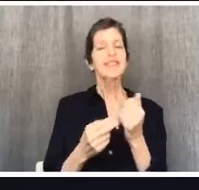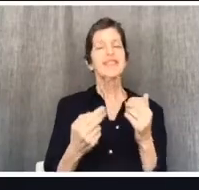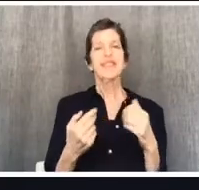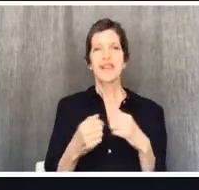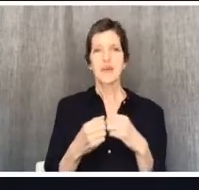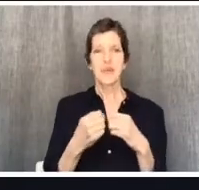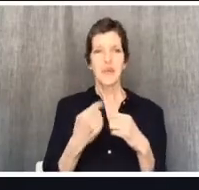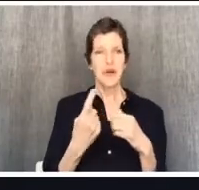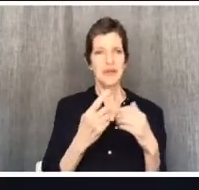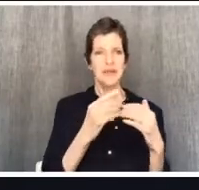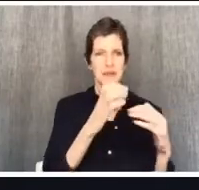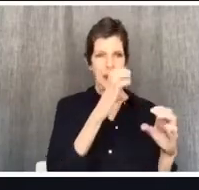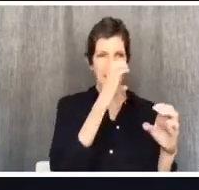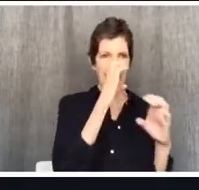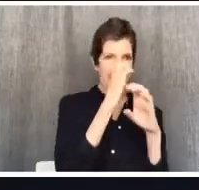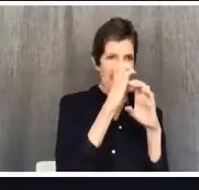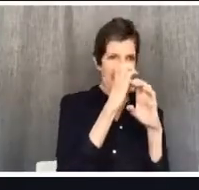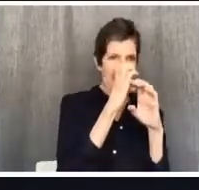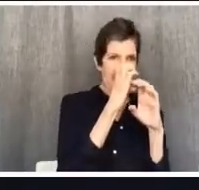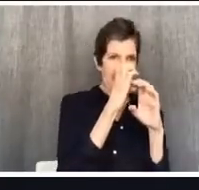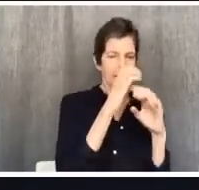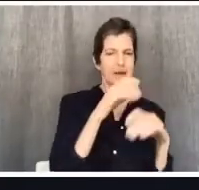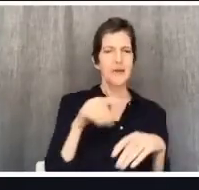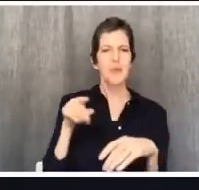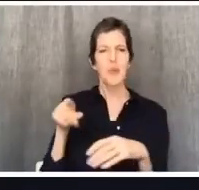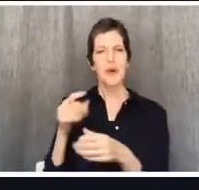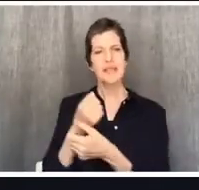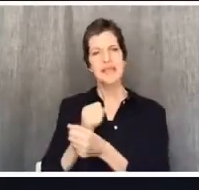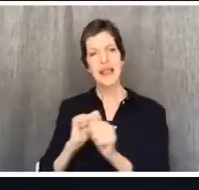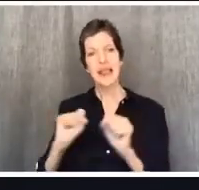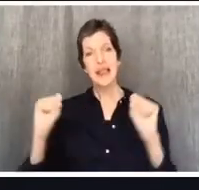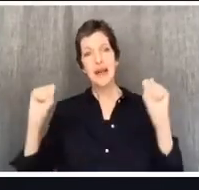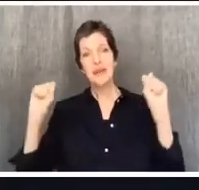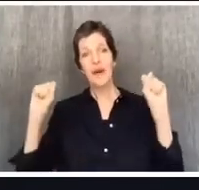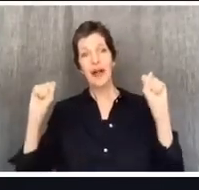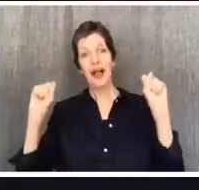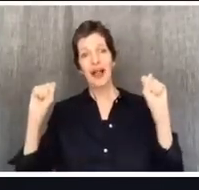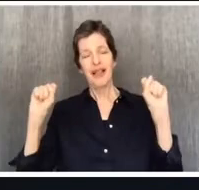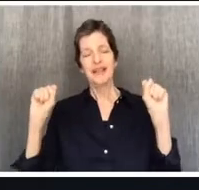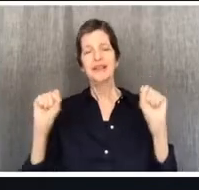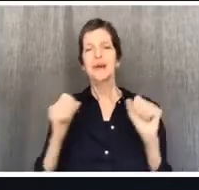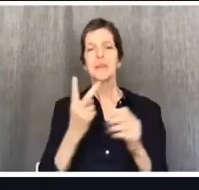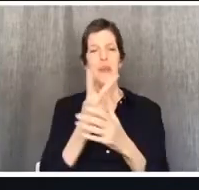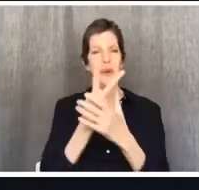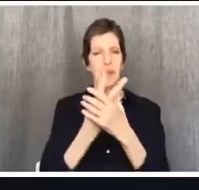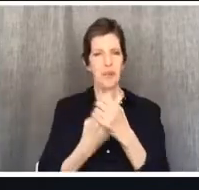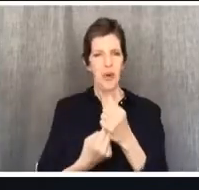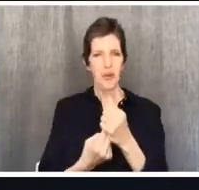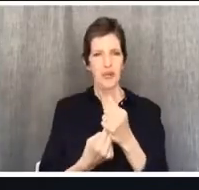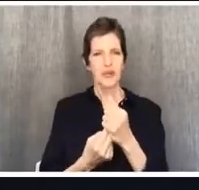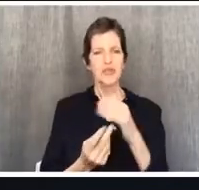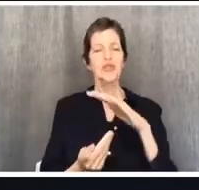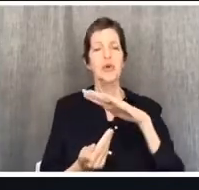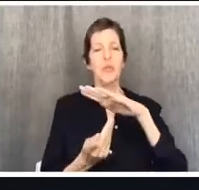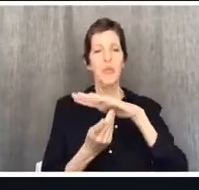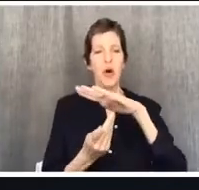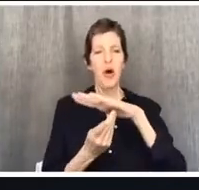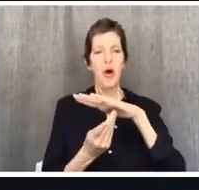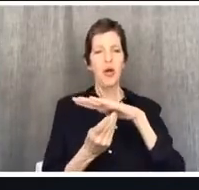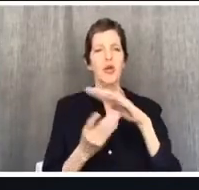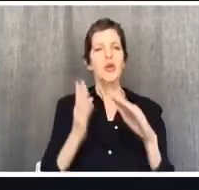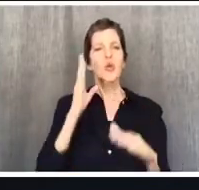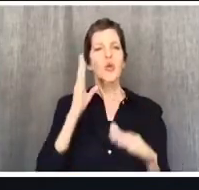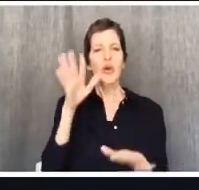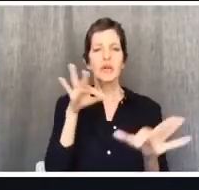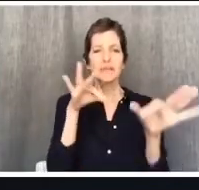in the parable of the prodigal son. And Paul in this passage is going to address both the legalist and the libertine. He's going to jump